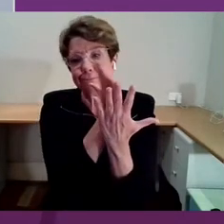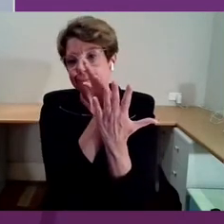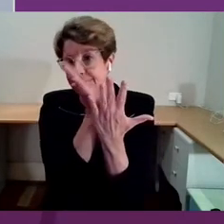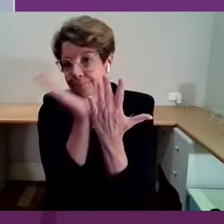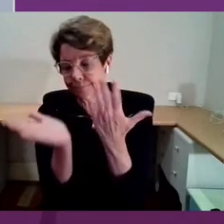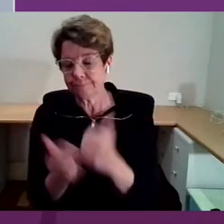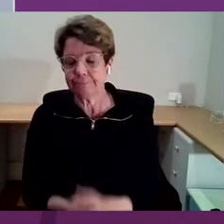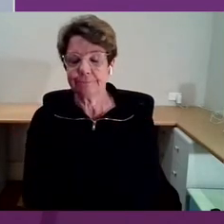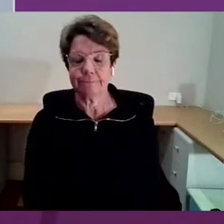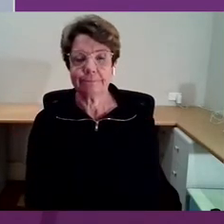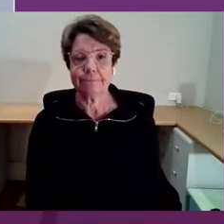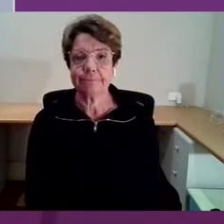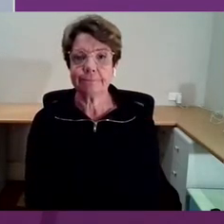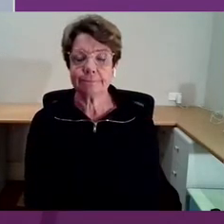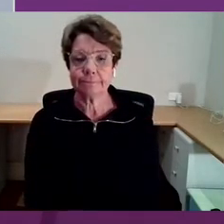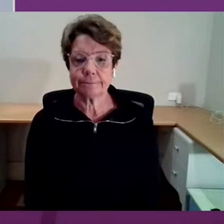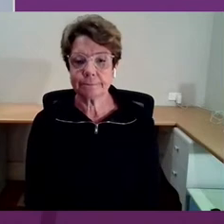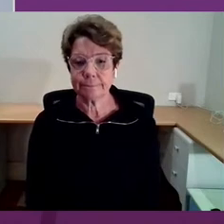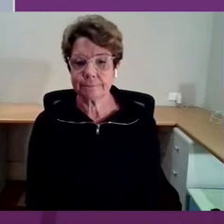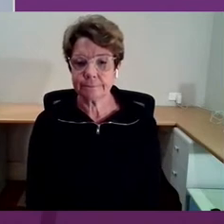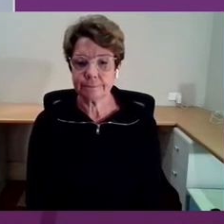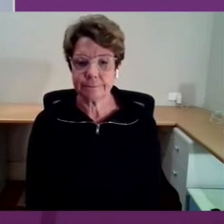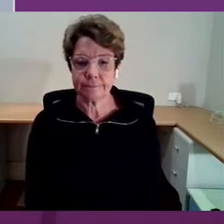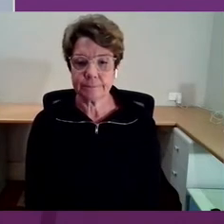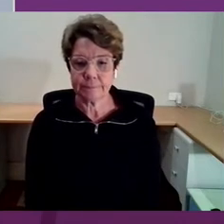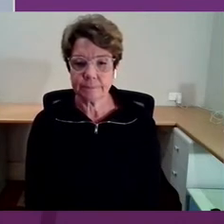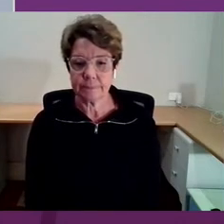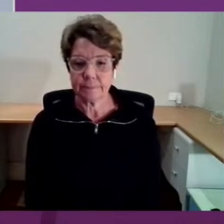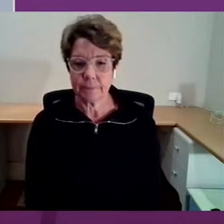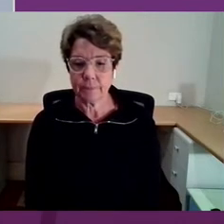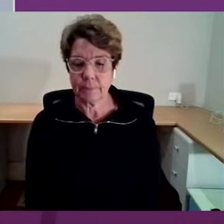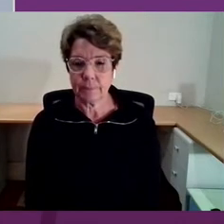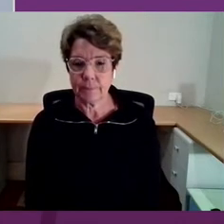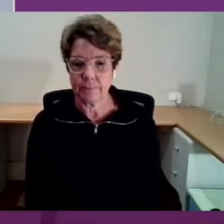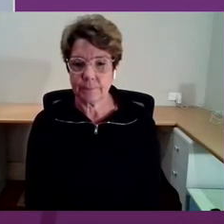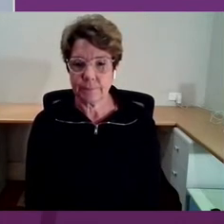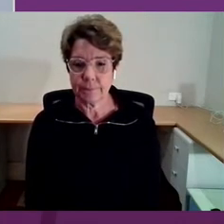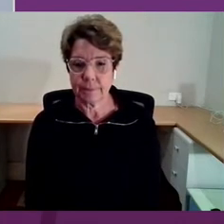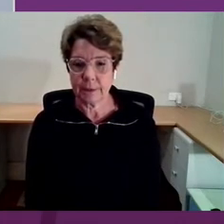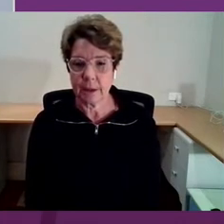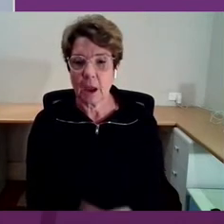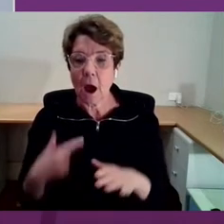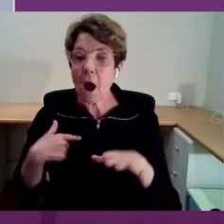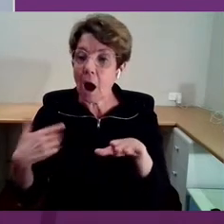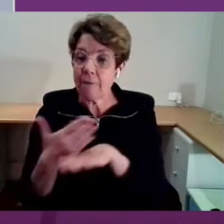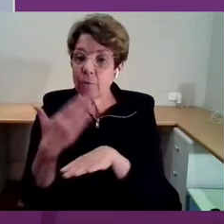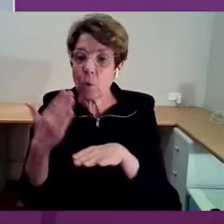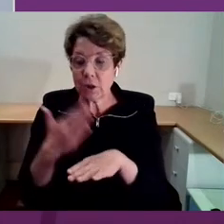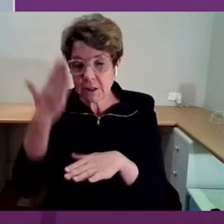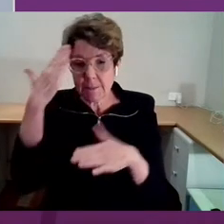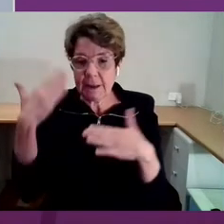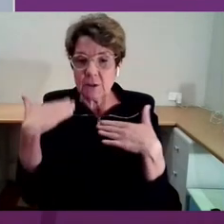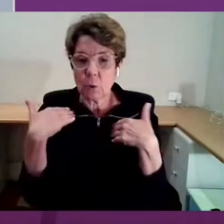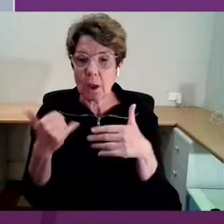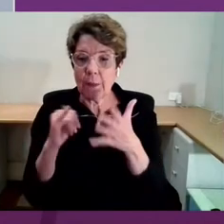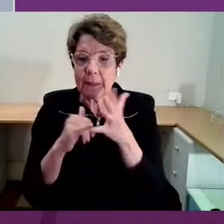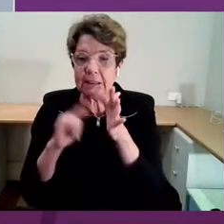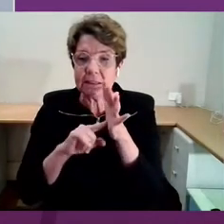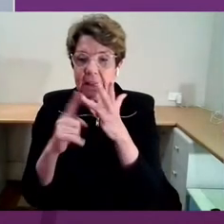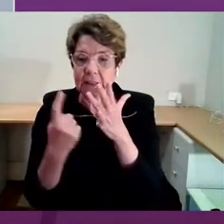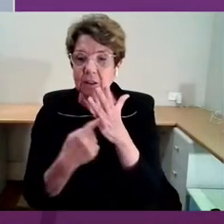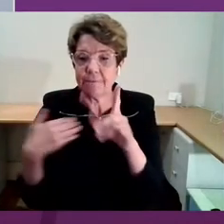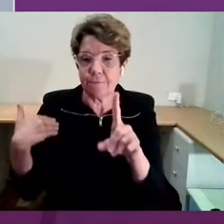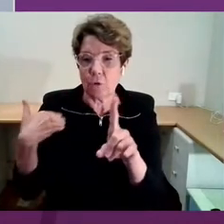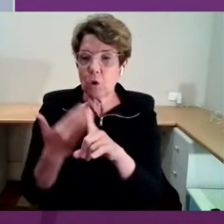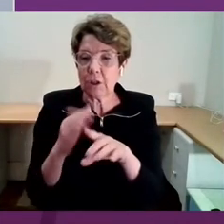comes down to the fact that I've worked in the mental health sector for about a decade now, just over a